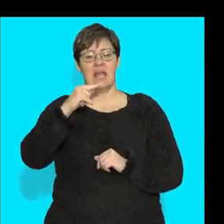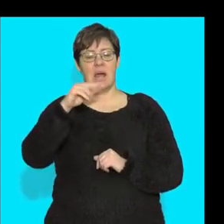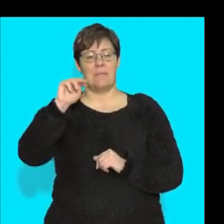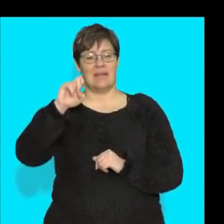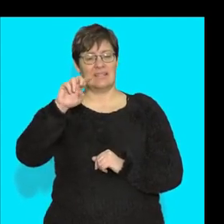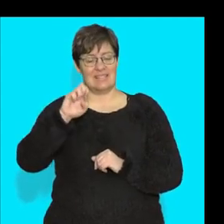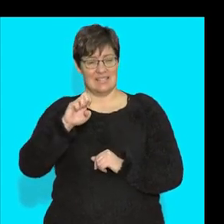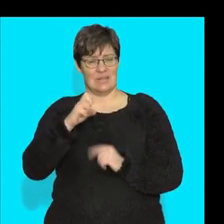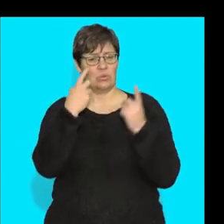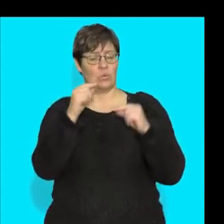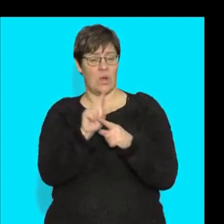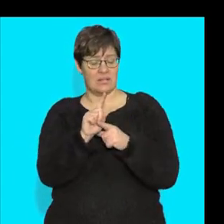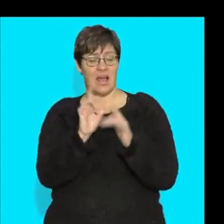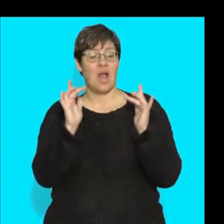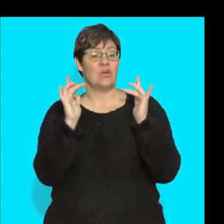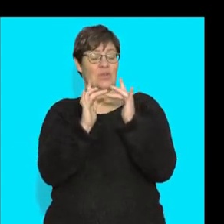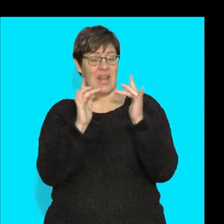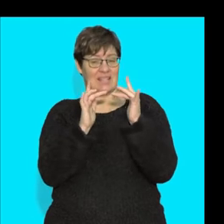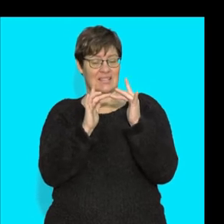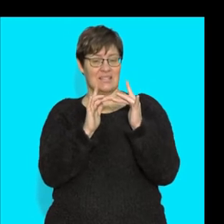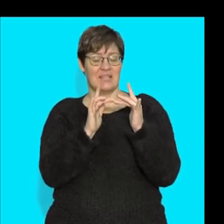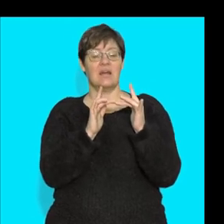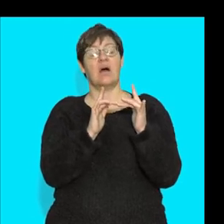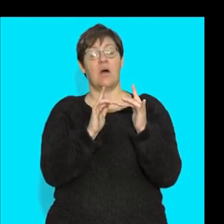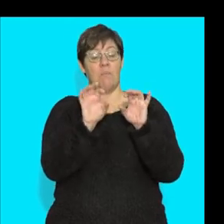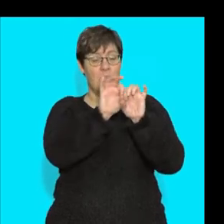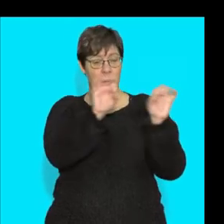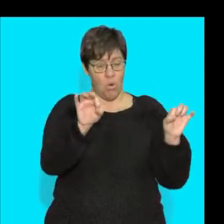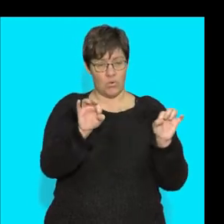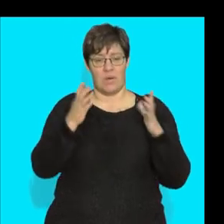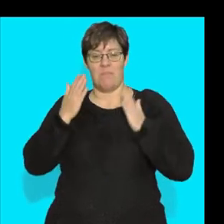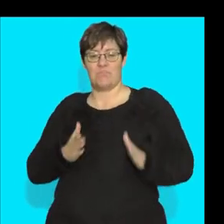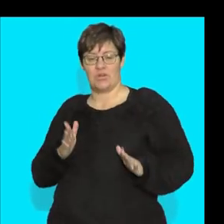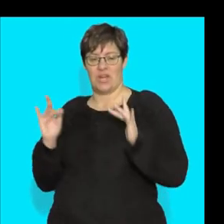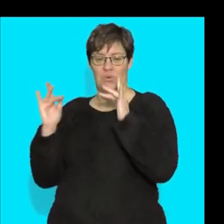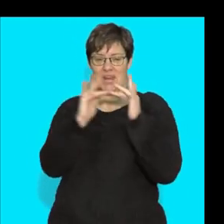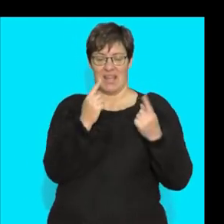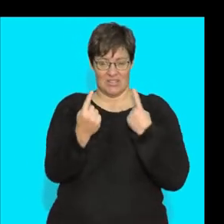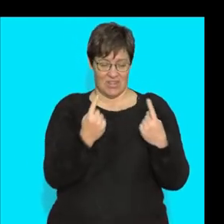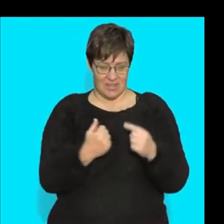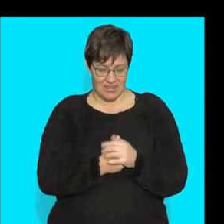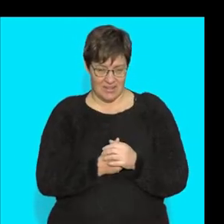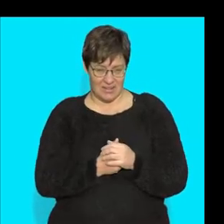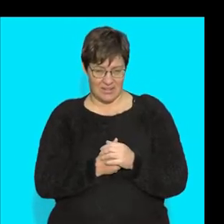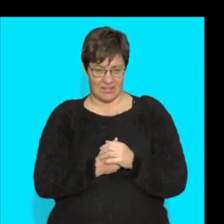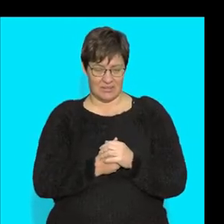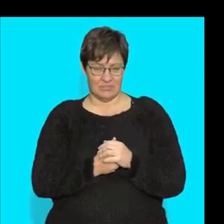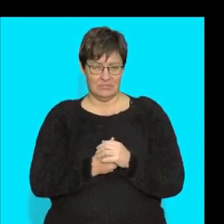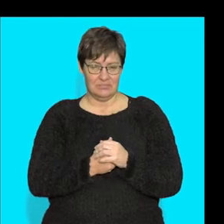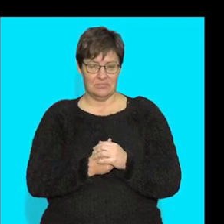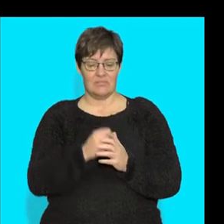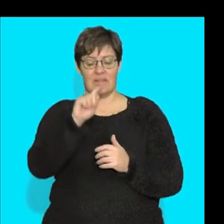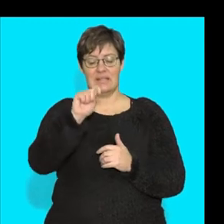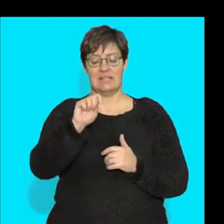connects bone to bone. See, we're looking at connective tissue. What does a tendon